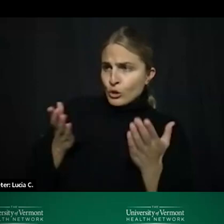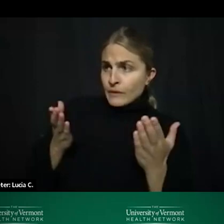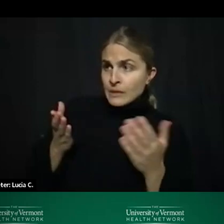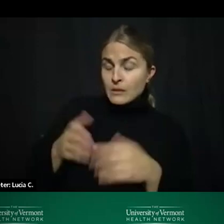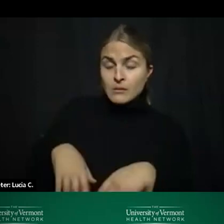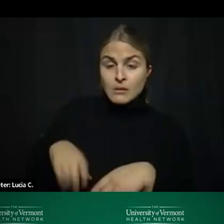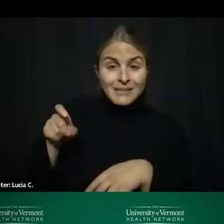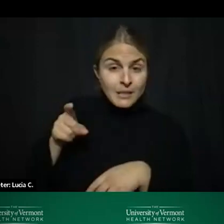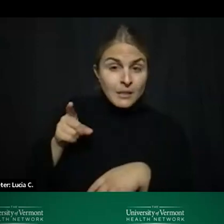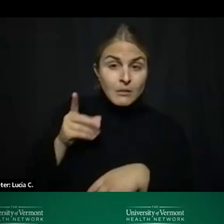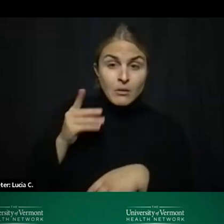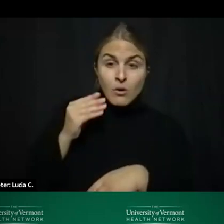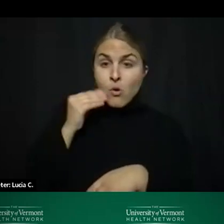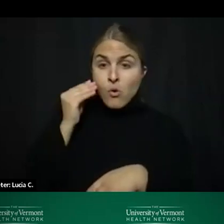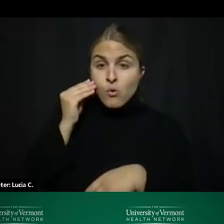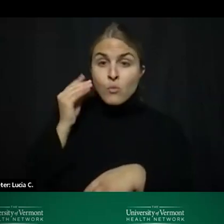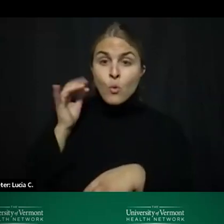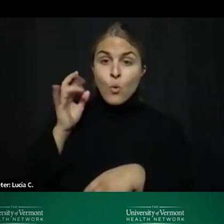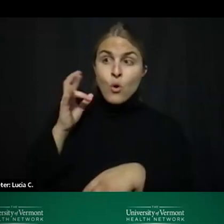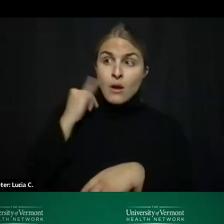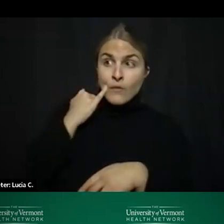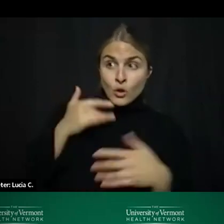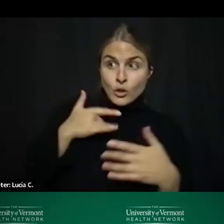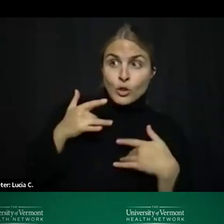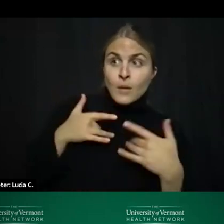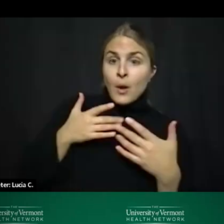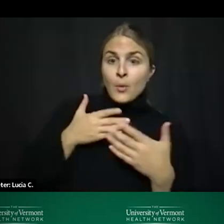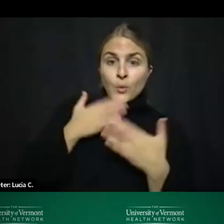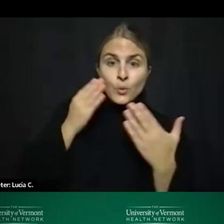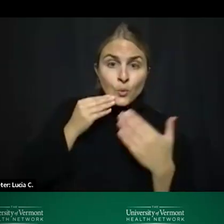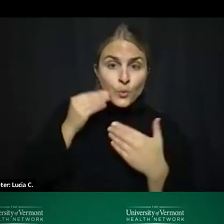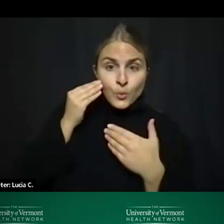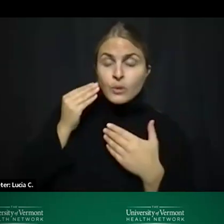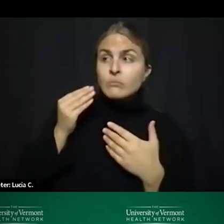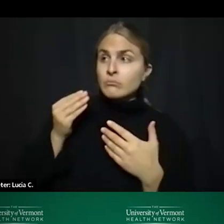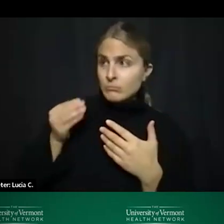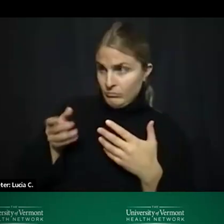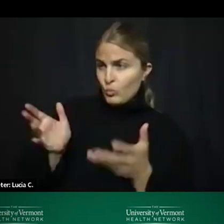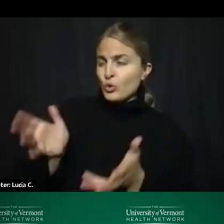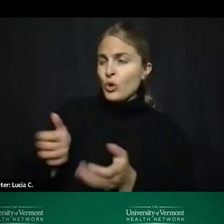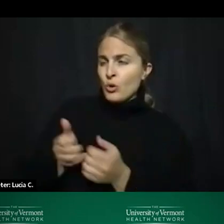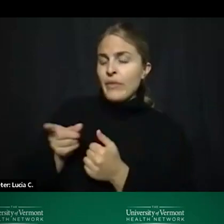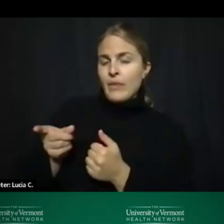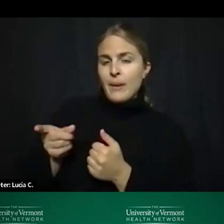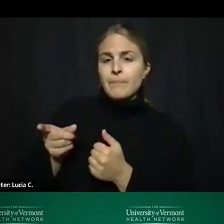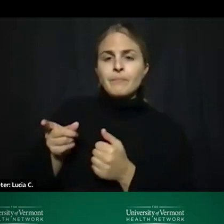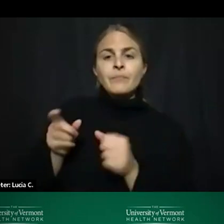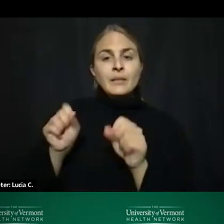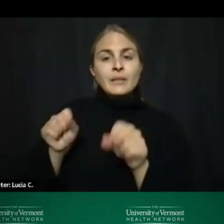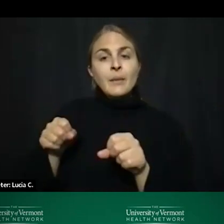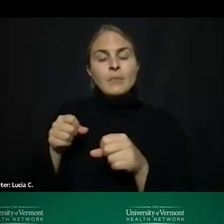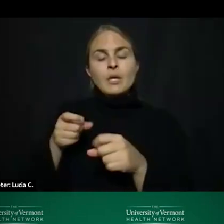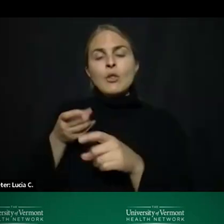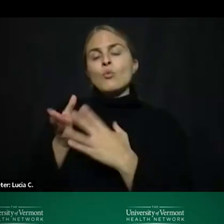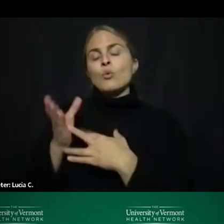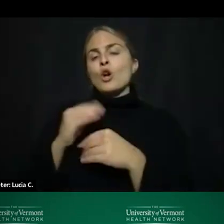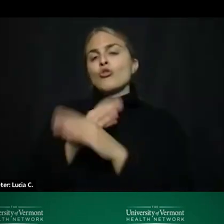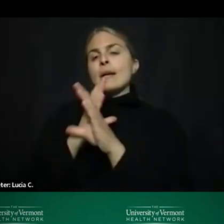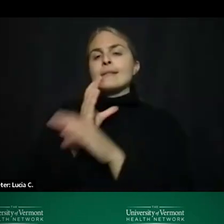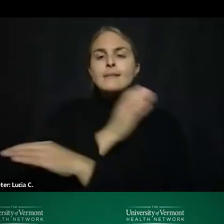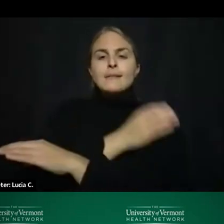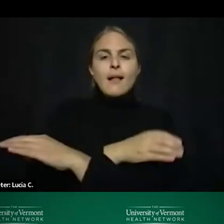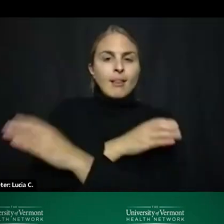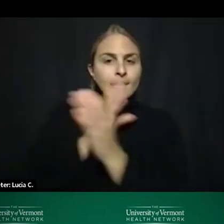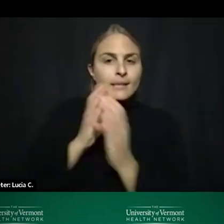or their homelessness is a particular concern we will be talking with them and again that could be through a crisis clinician case